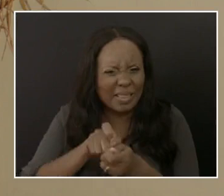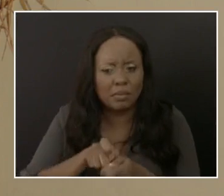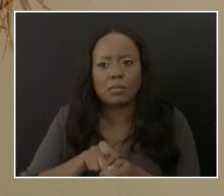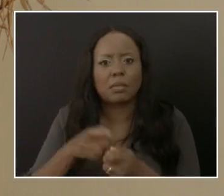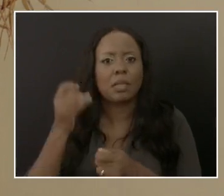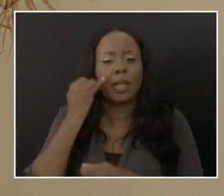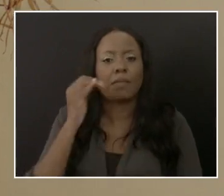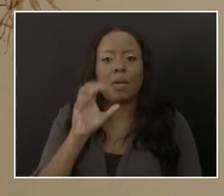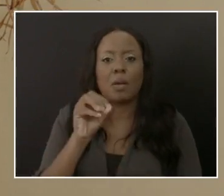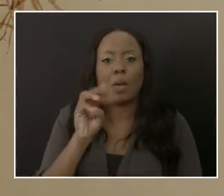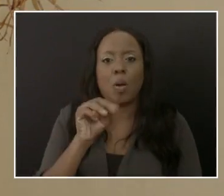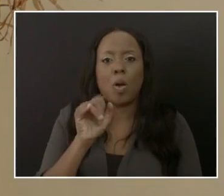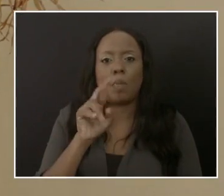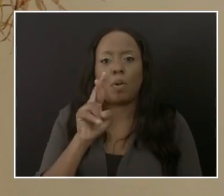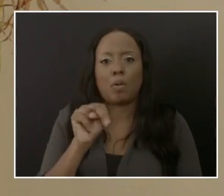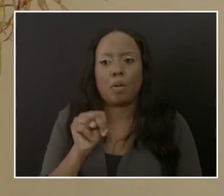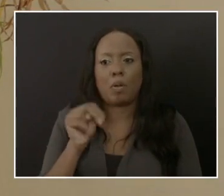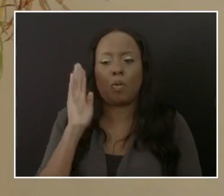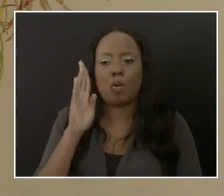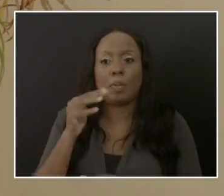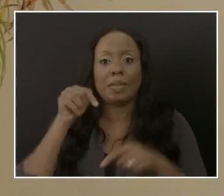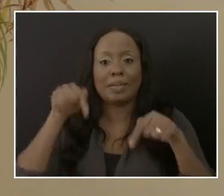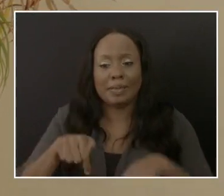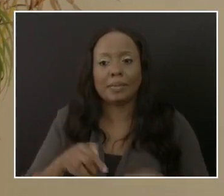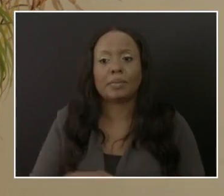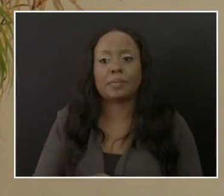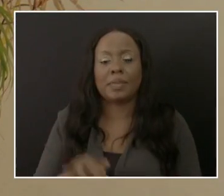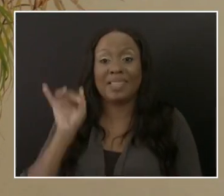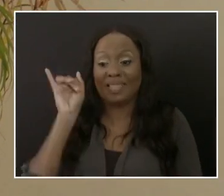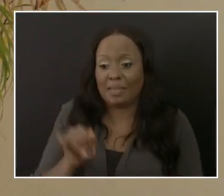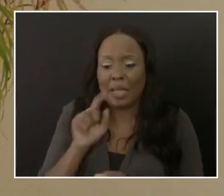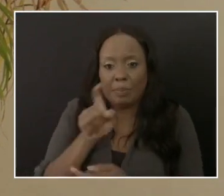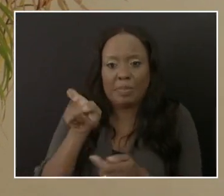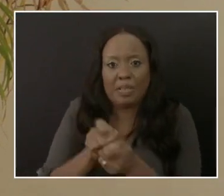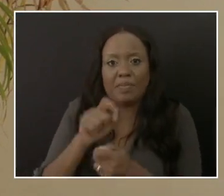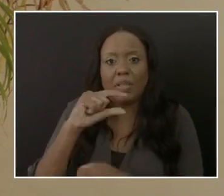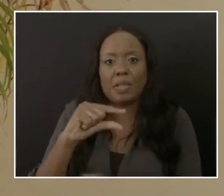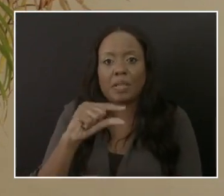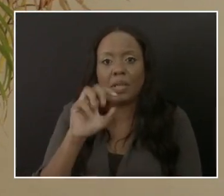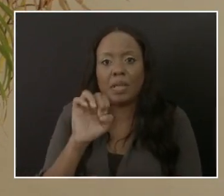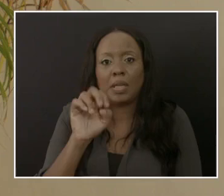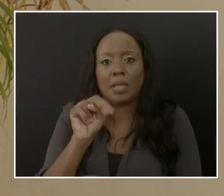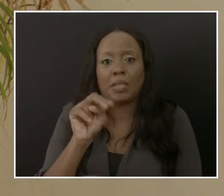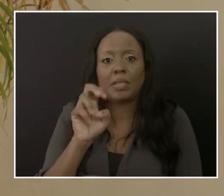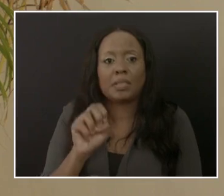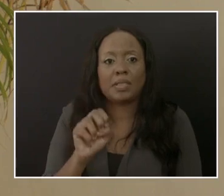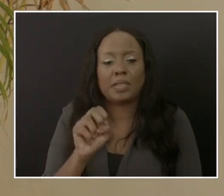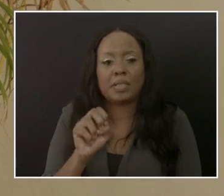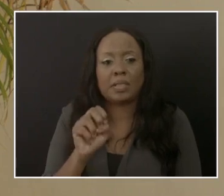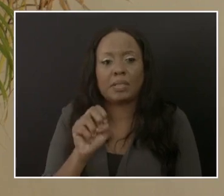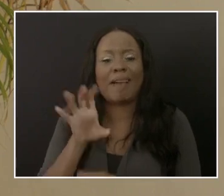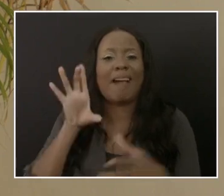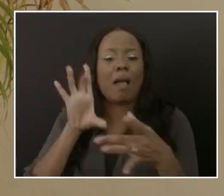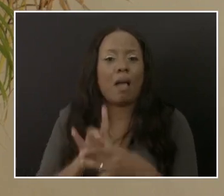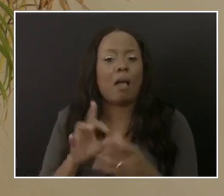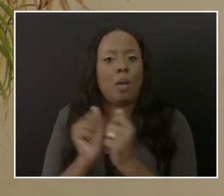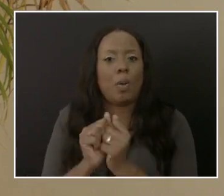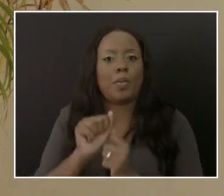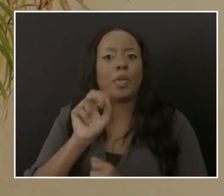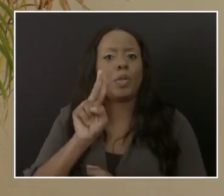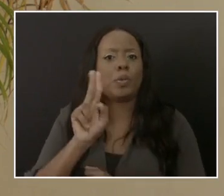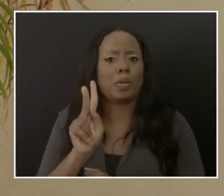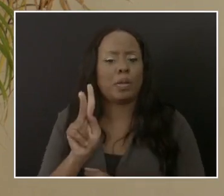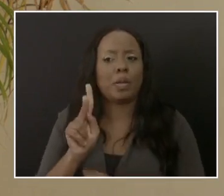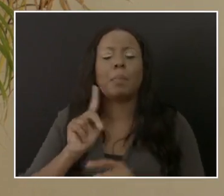Omicron may be here. Mind you, that gene is also associated with the variant out of the UK. So what you would have to do also is